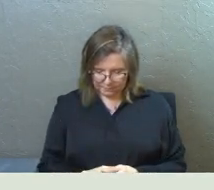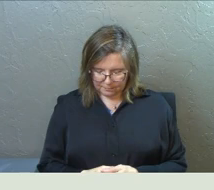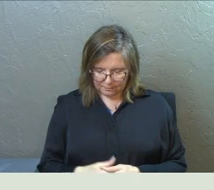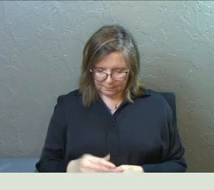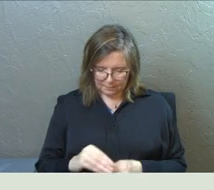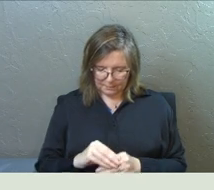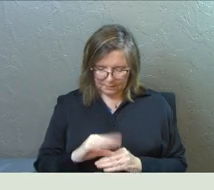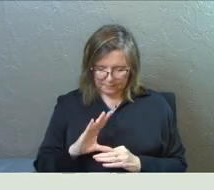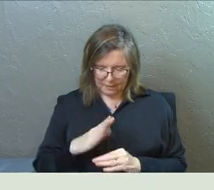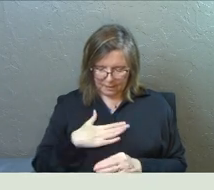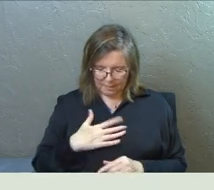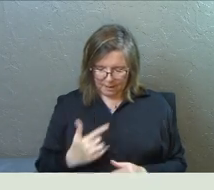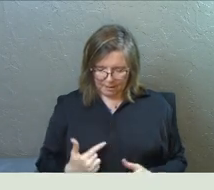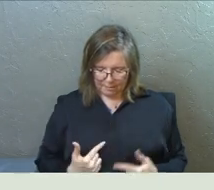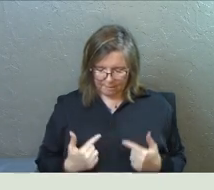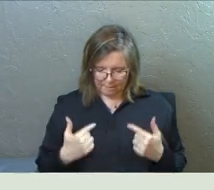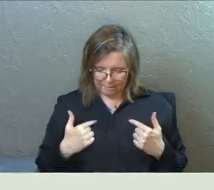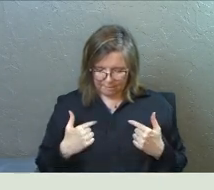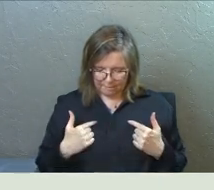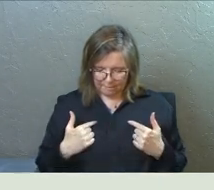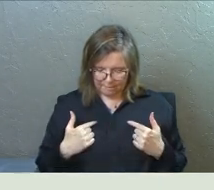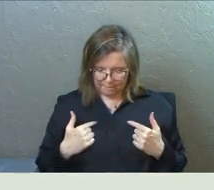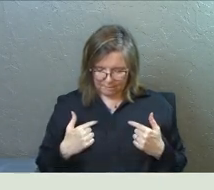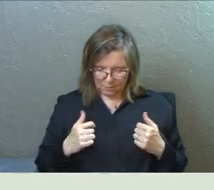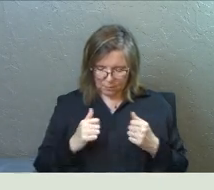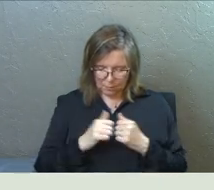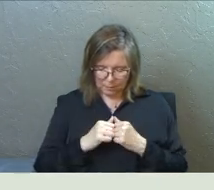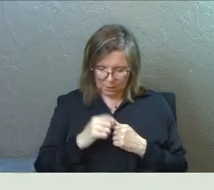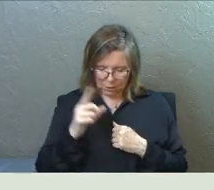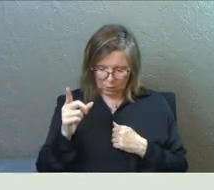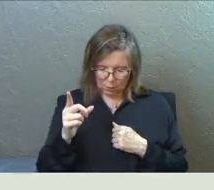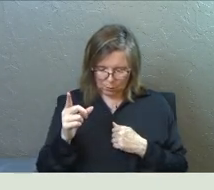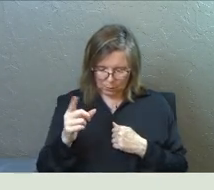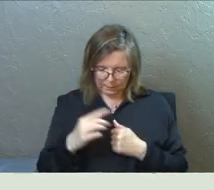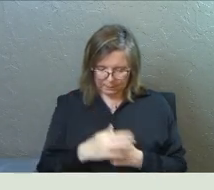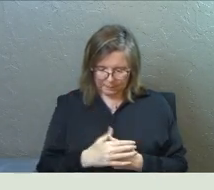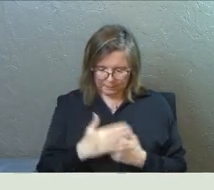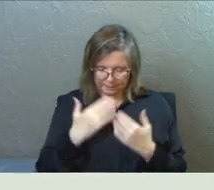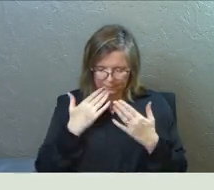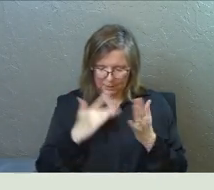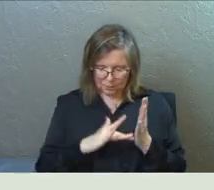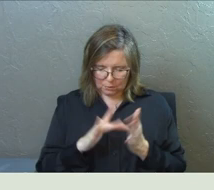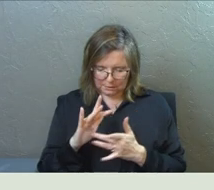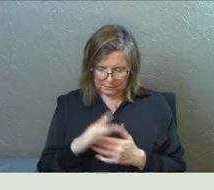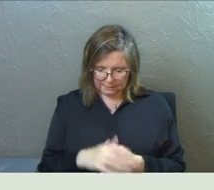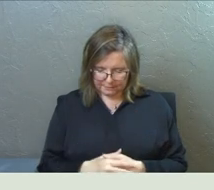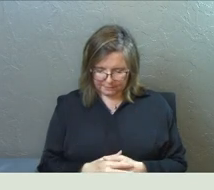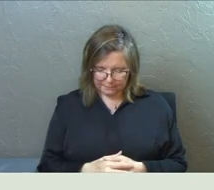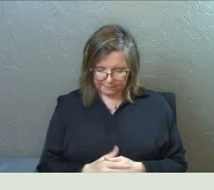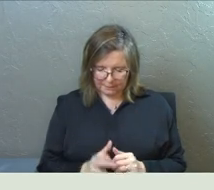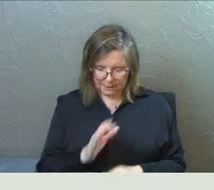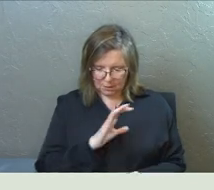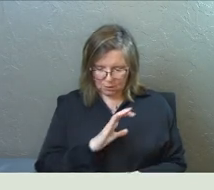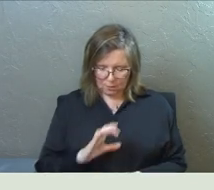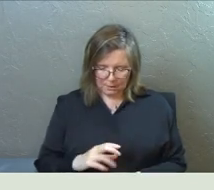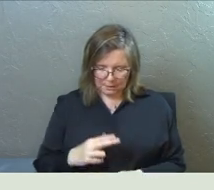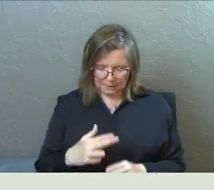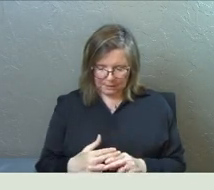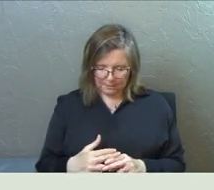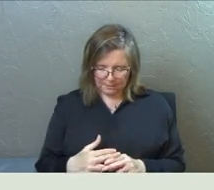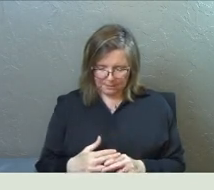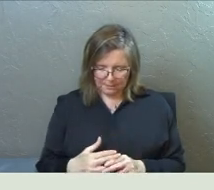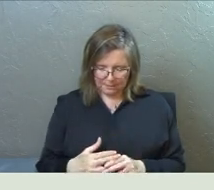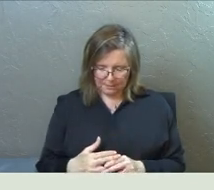Fill up my life. With you. Thank you, Jesus. In Christ's name.